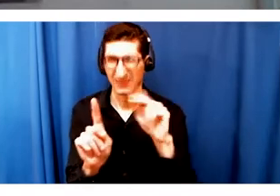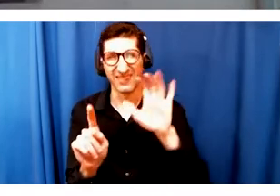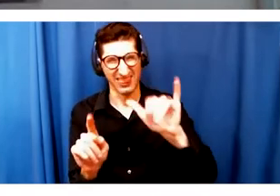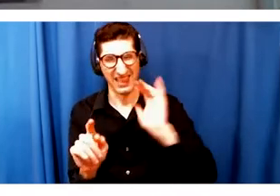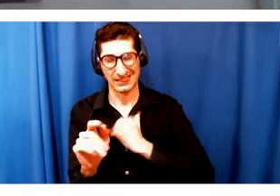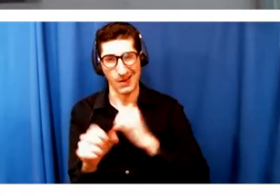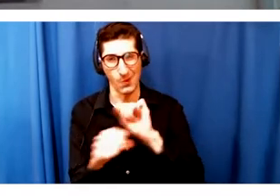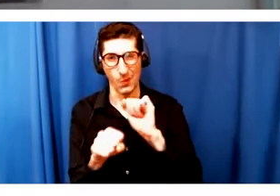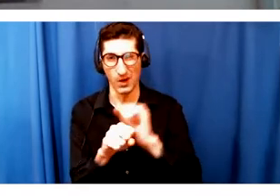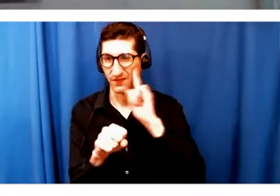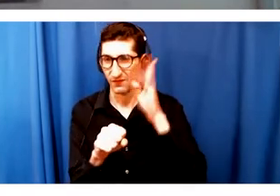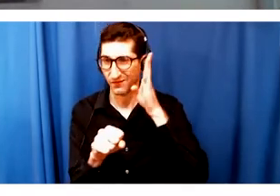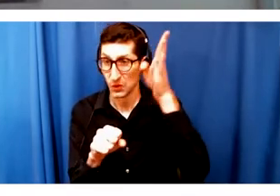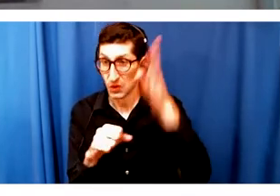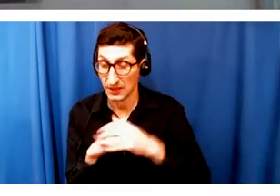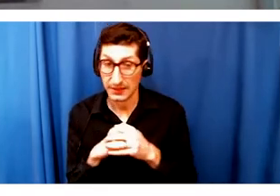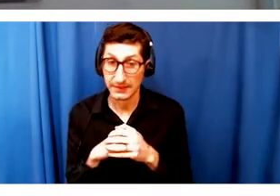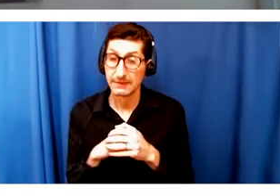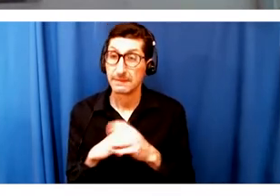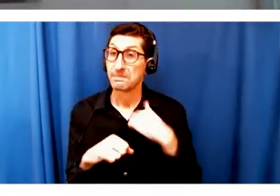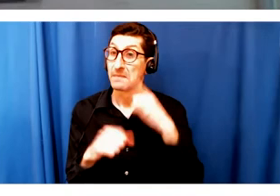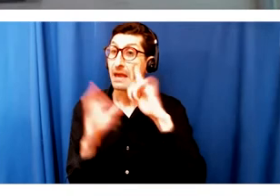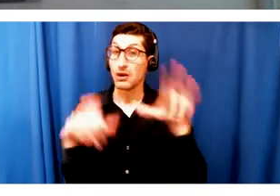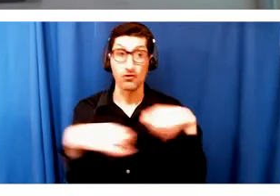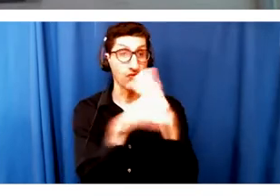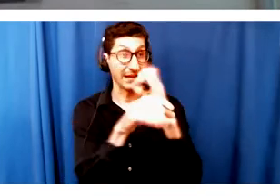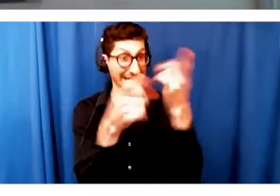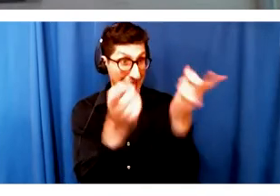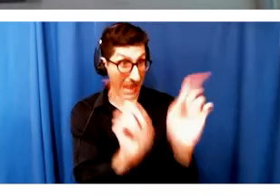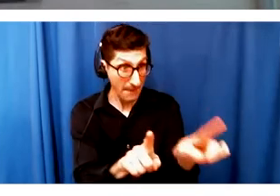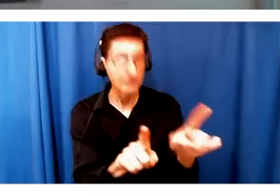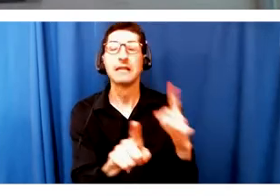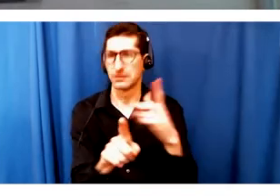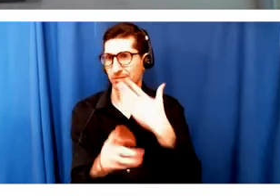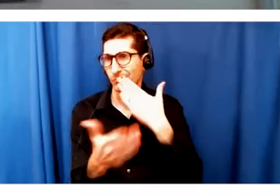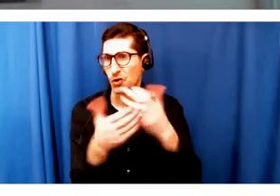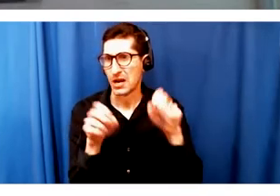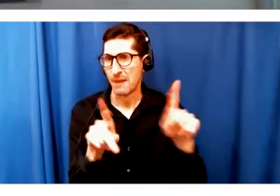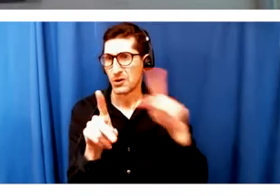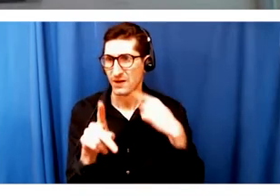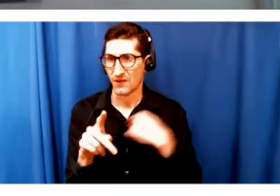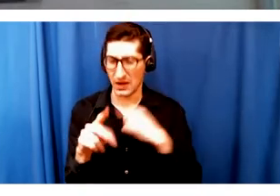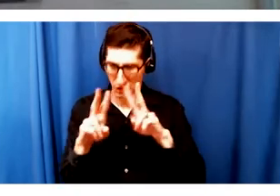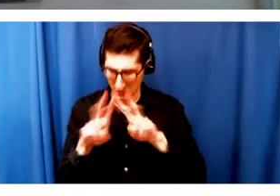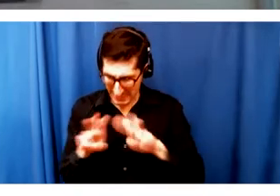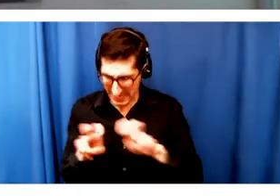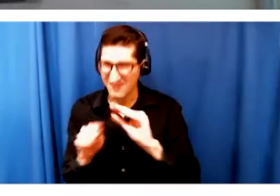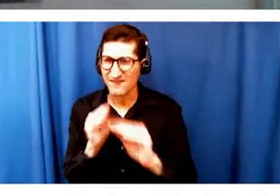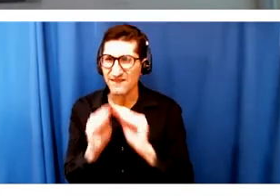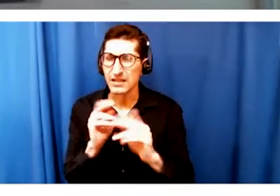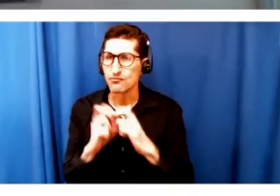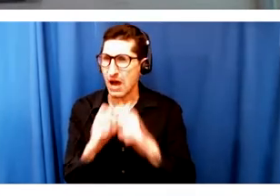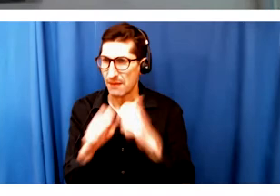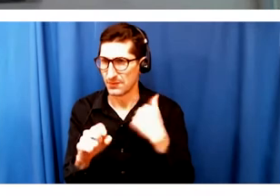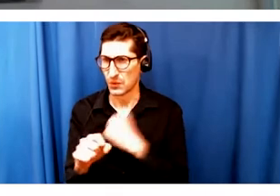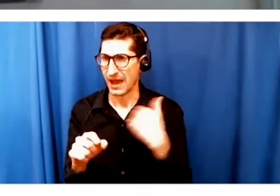I believe crises are good opportunities to fix things that have been broken maybe for a long time. I think we've all learned that our financial